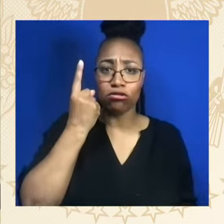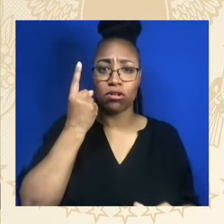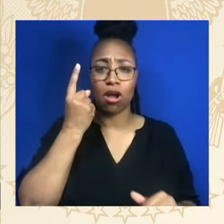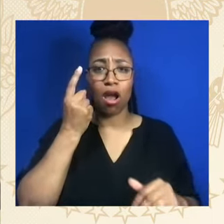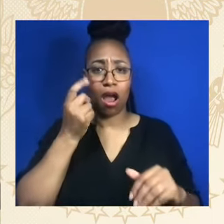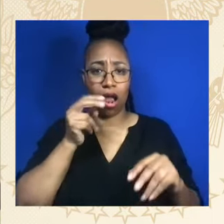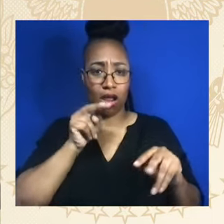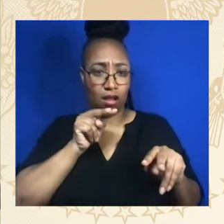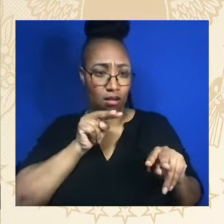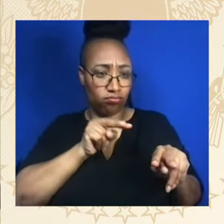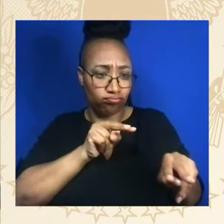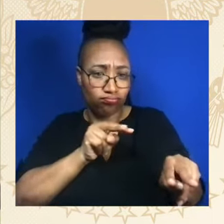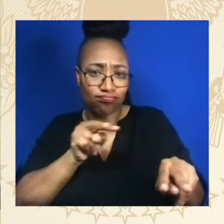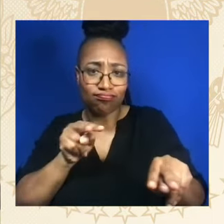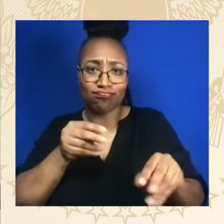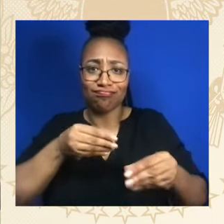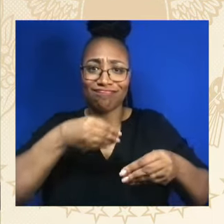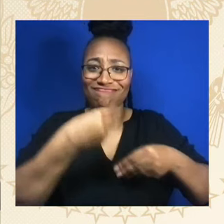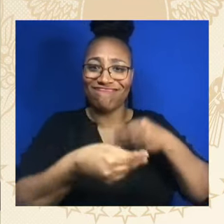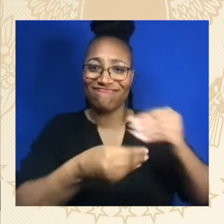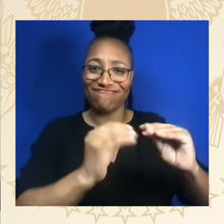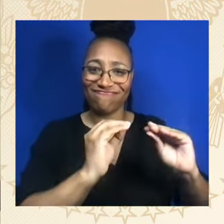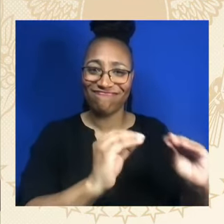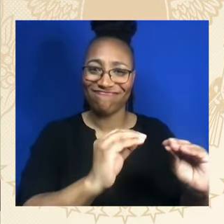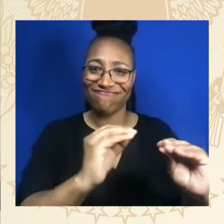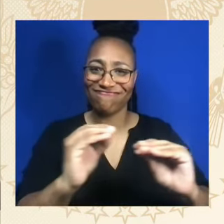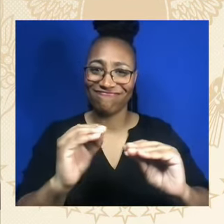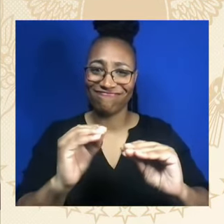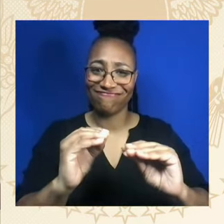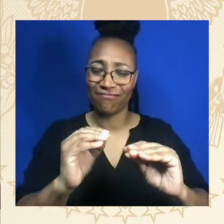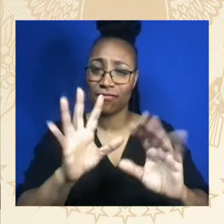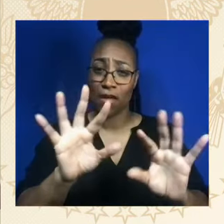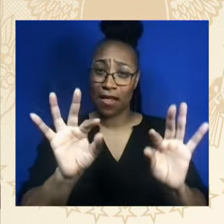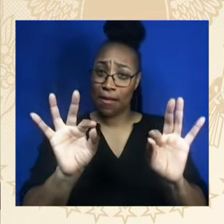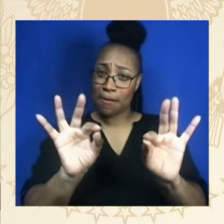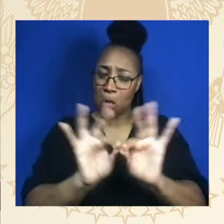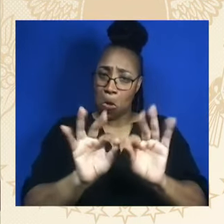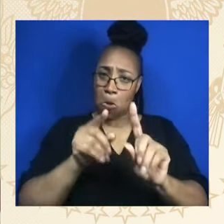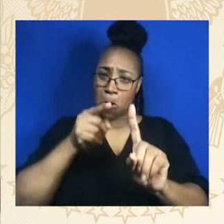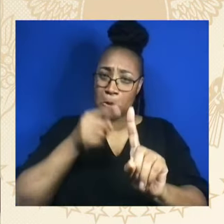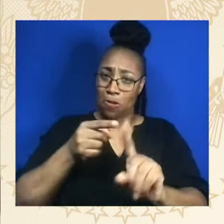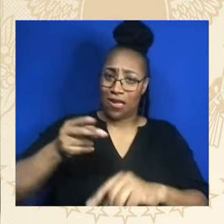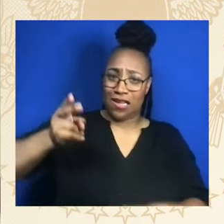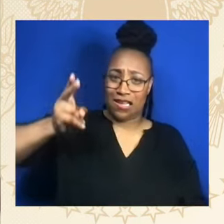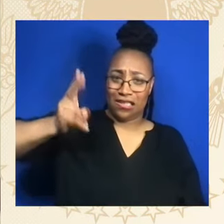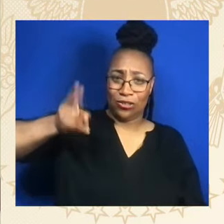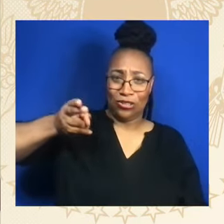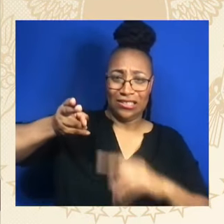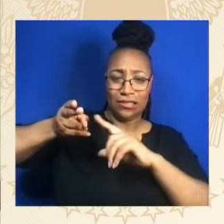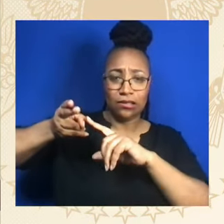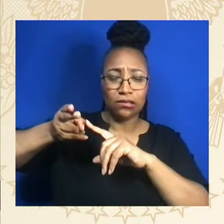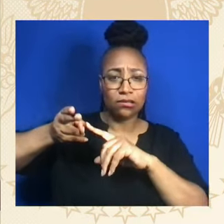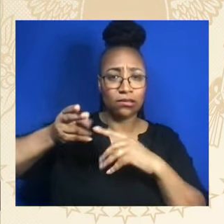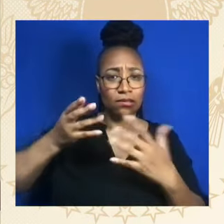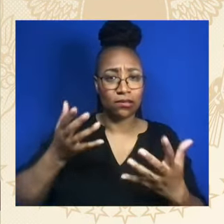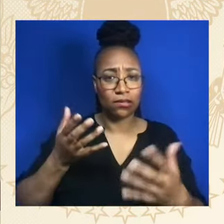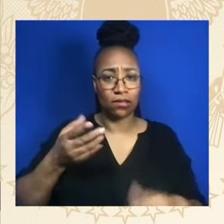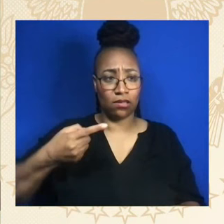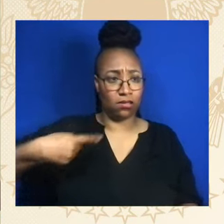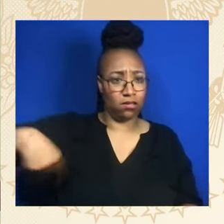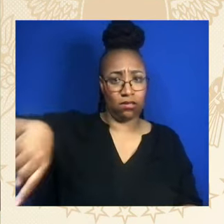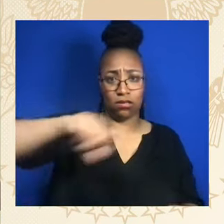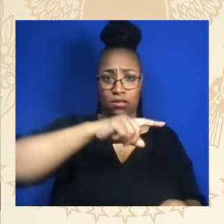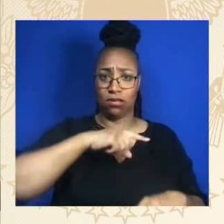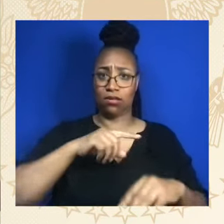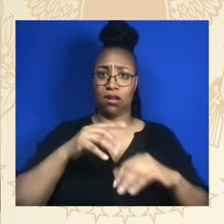let us all be clear. We will not, as a nation, build a better future for America by